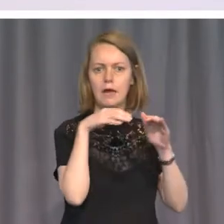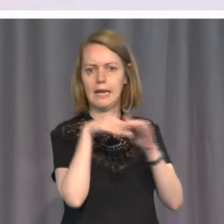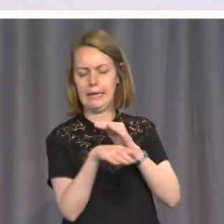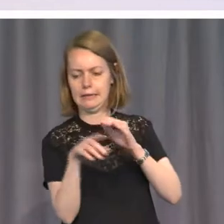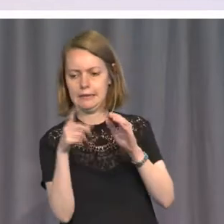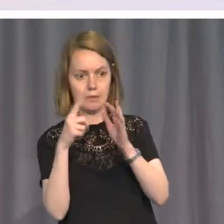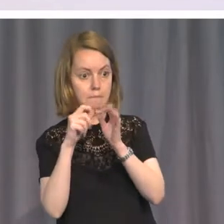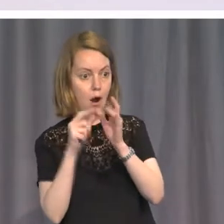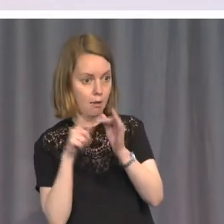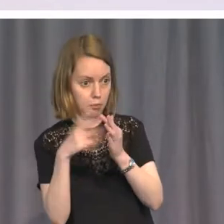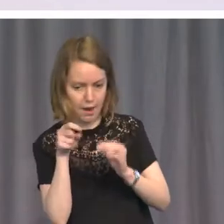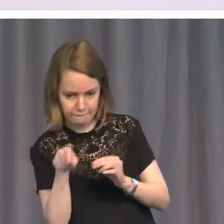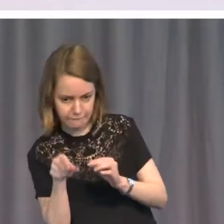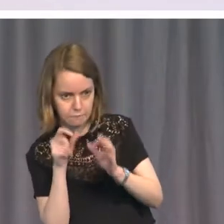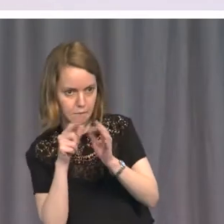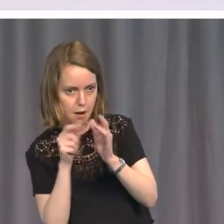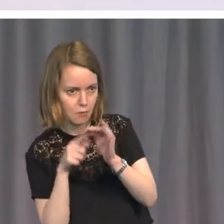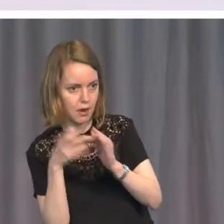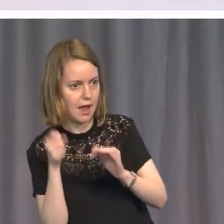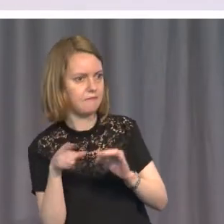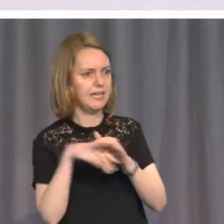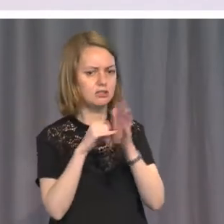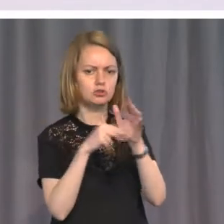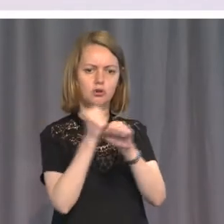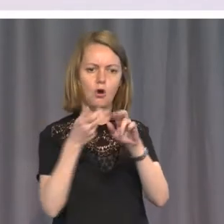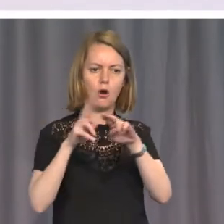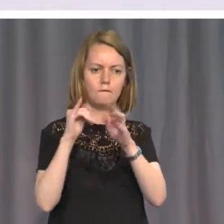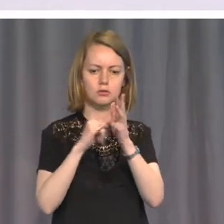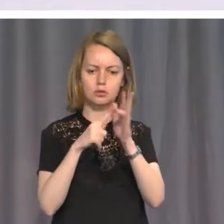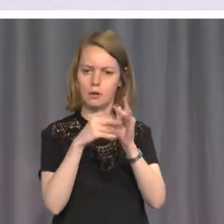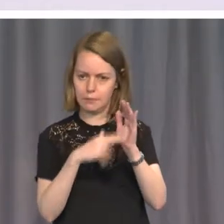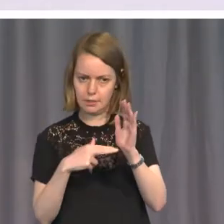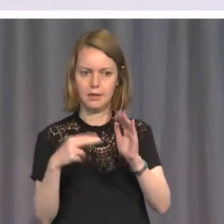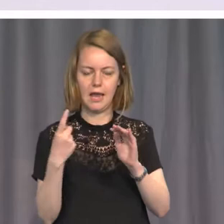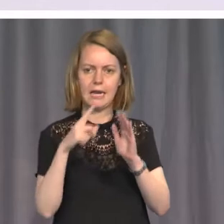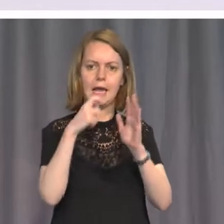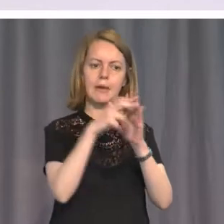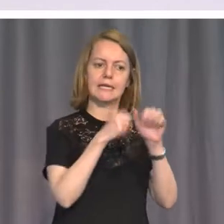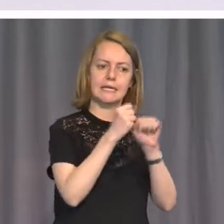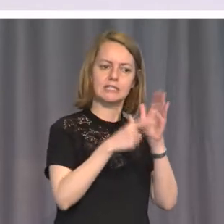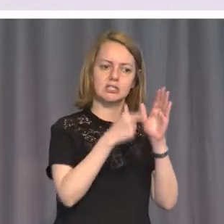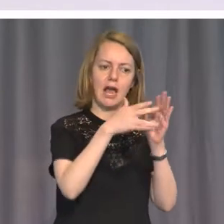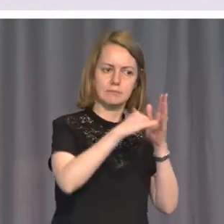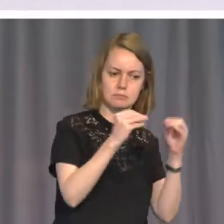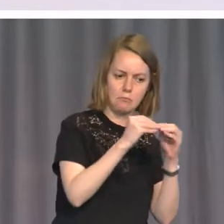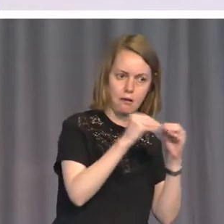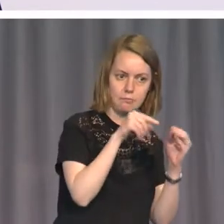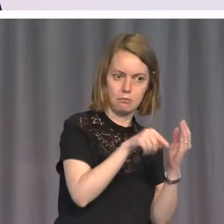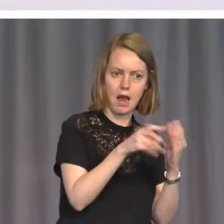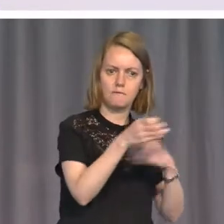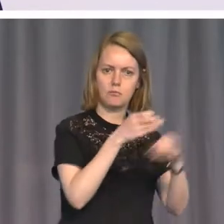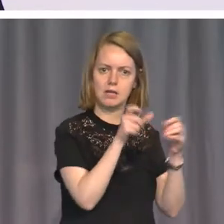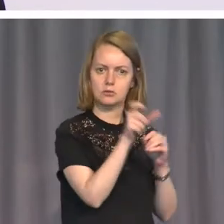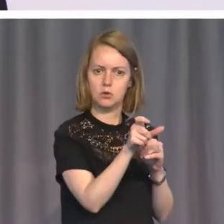of the Bible, in the Song of Solomon. But in the King James edition, it had been replaced by